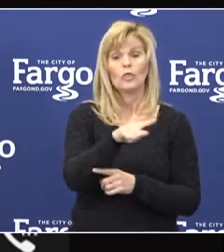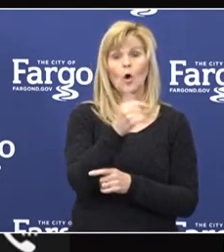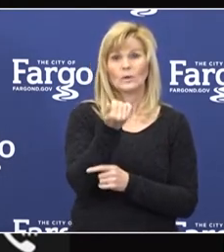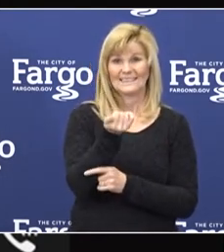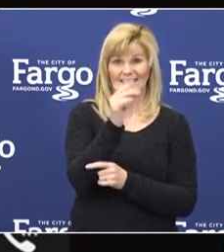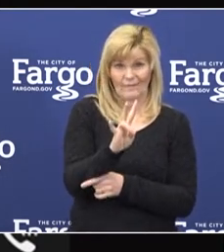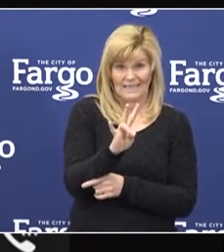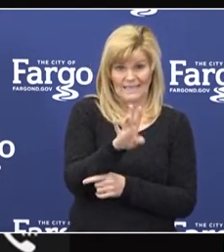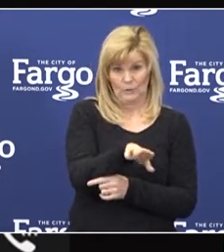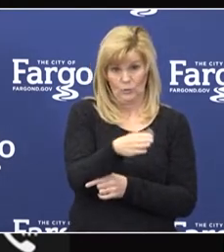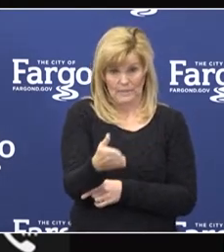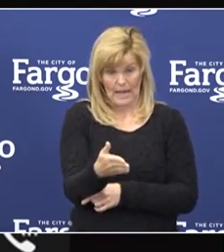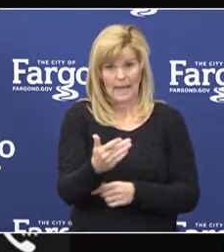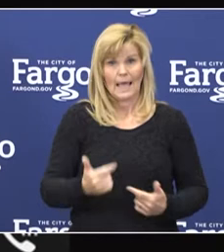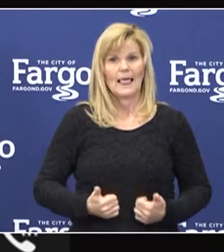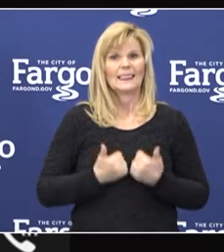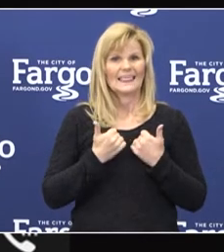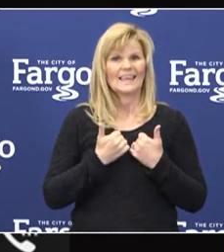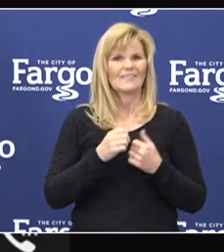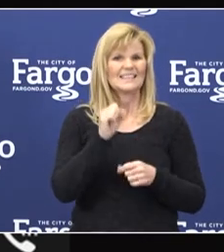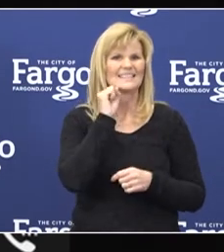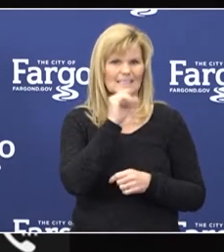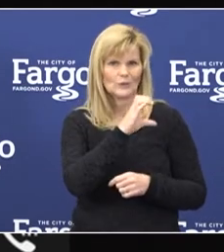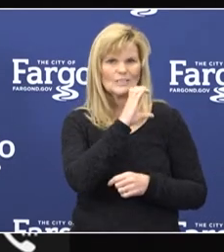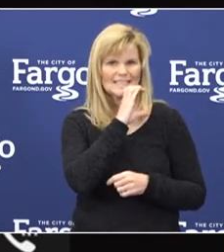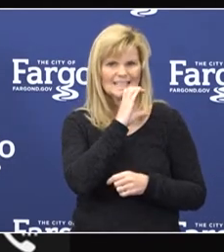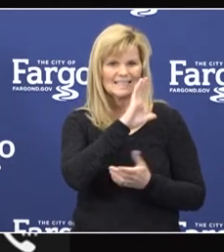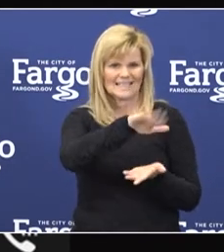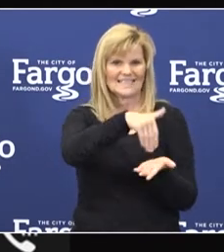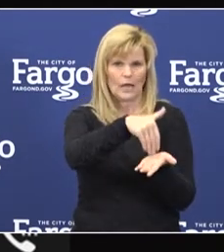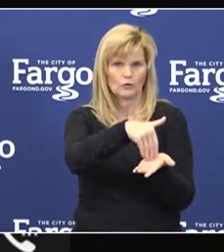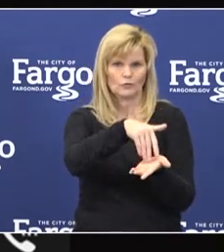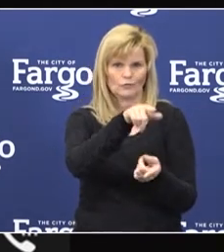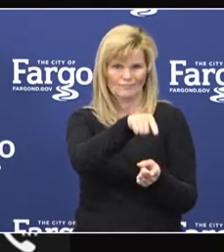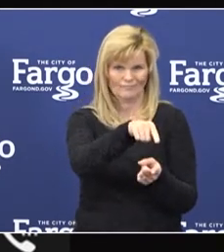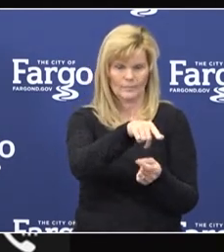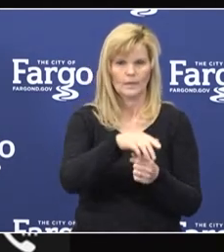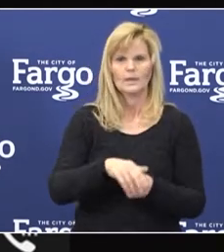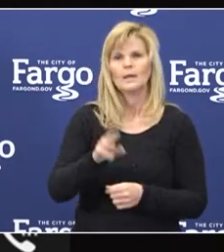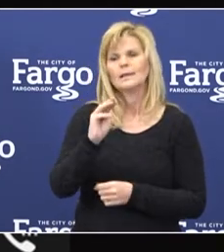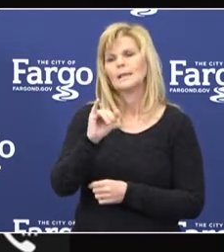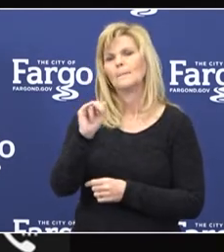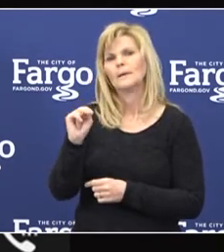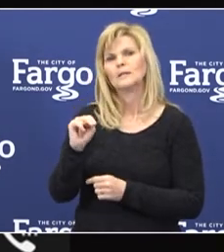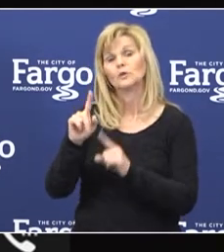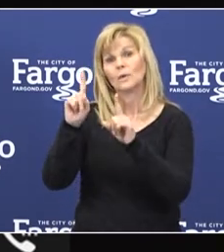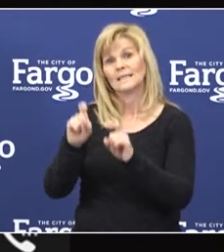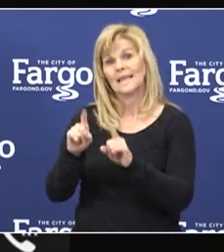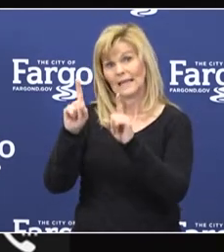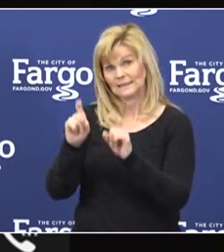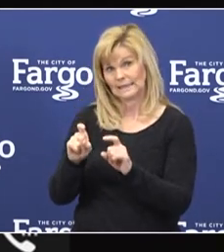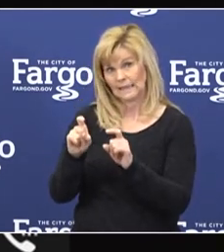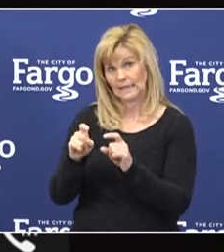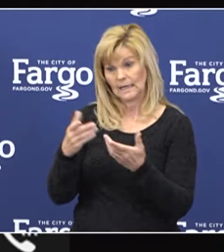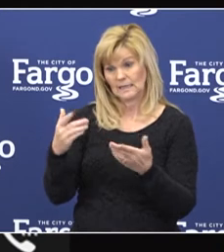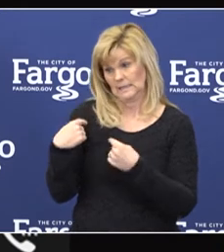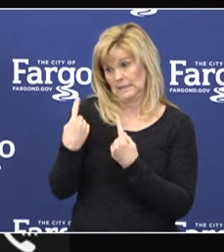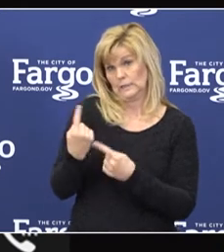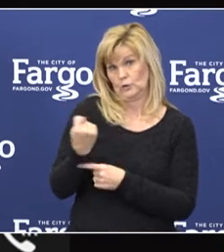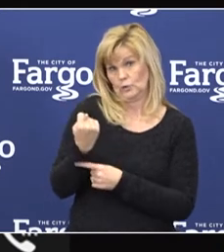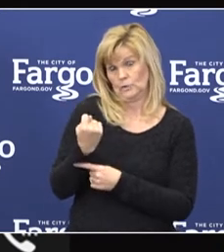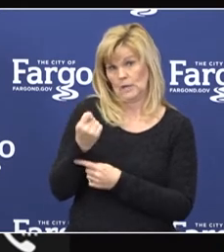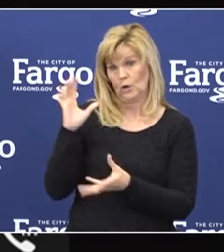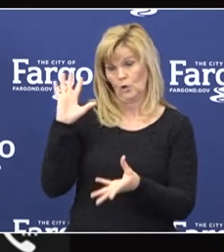in a long-term care facility. The Minnesota testing as of Tuesday, they have done